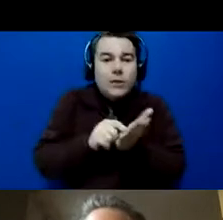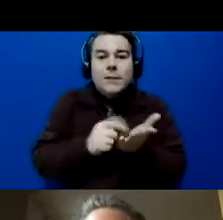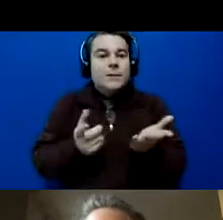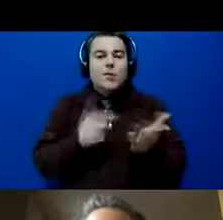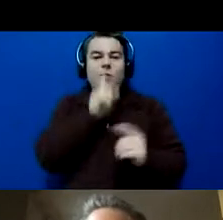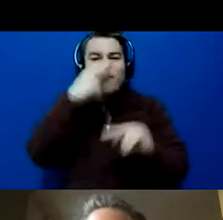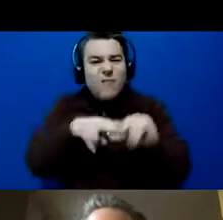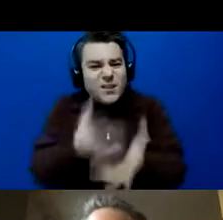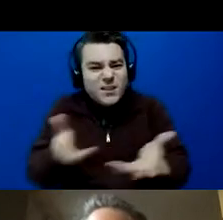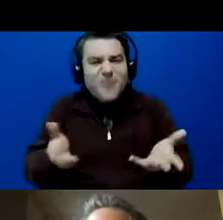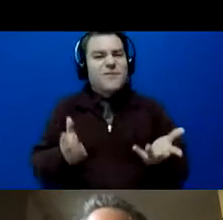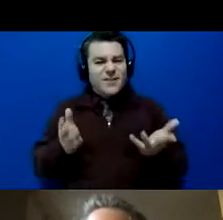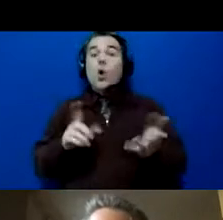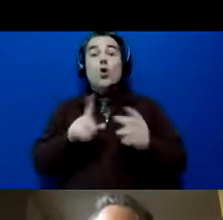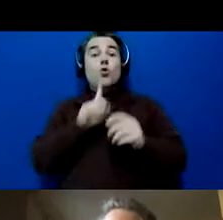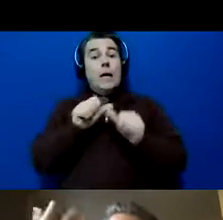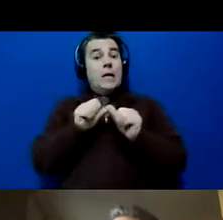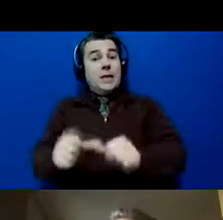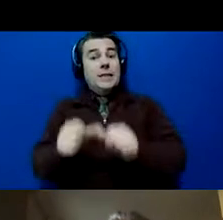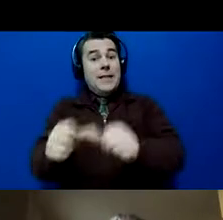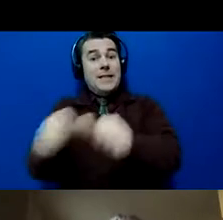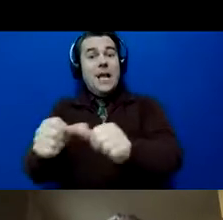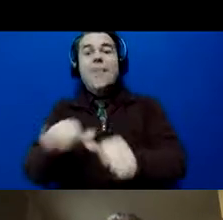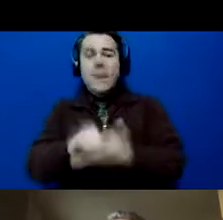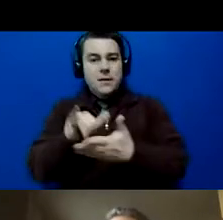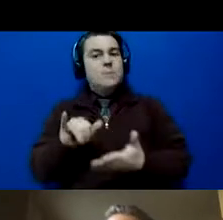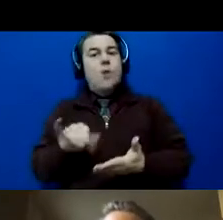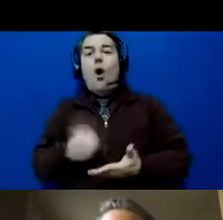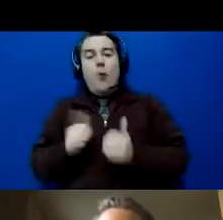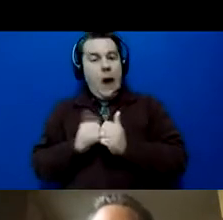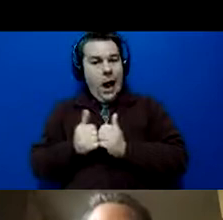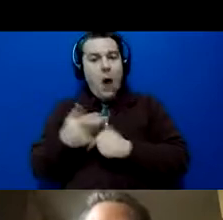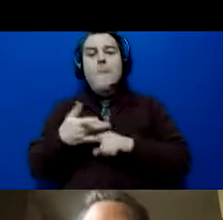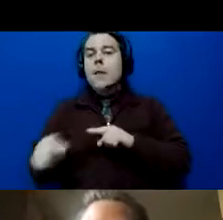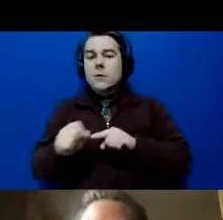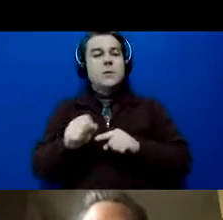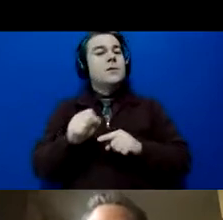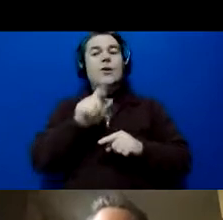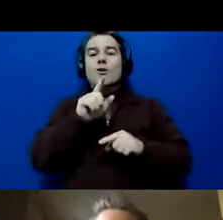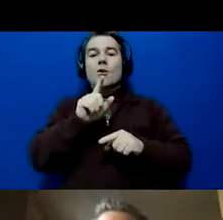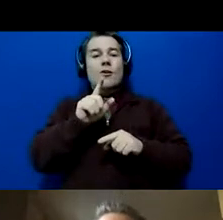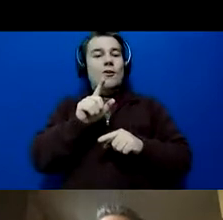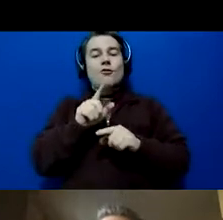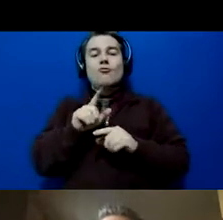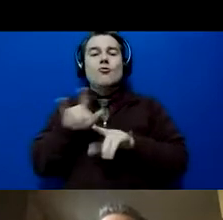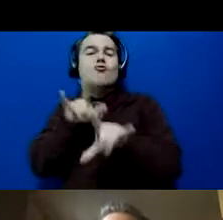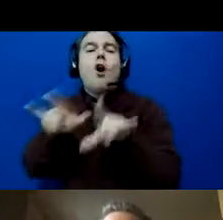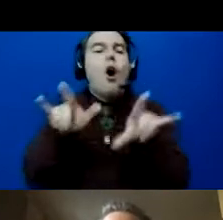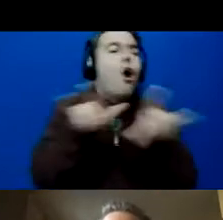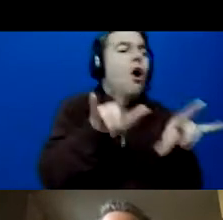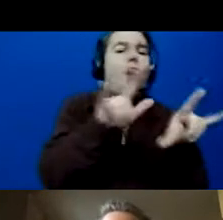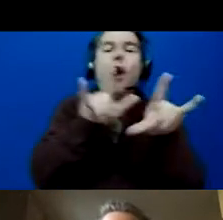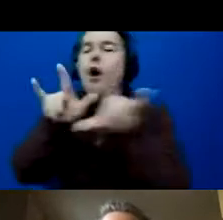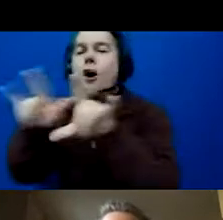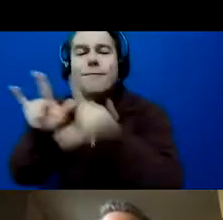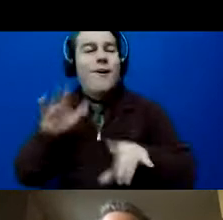Just being consistent. This is just another way that Plexus loves on our people, loves on the Ambassadors.